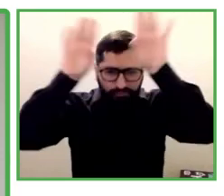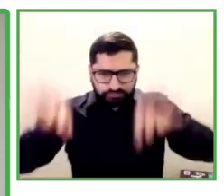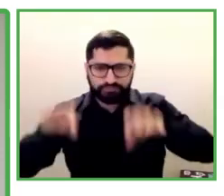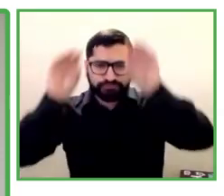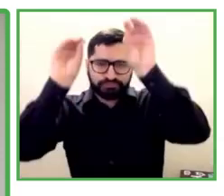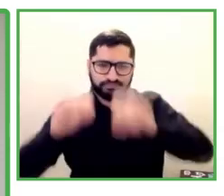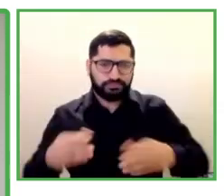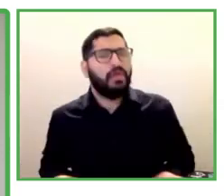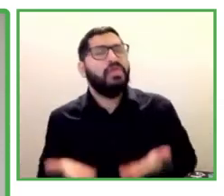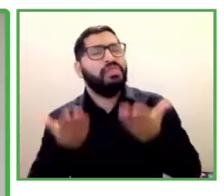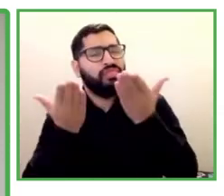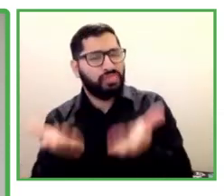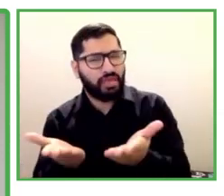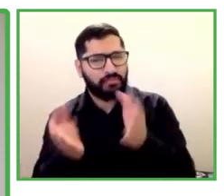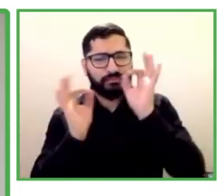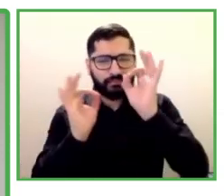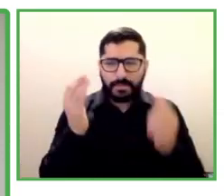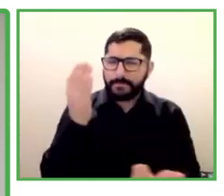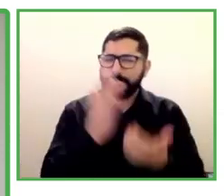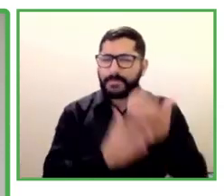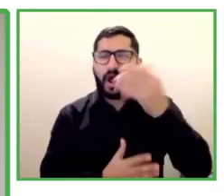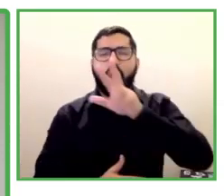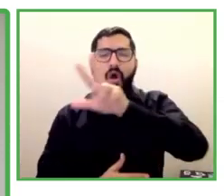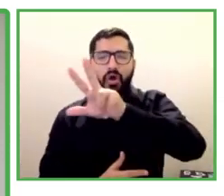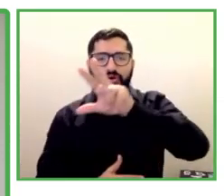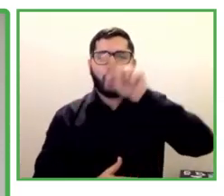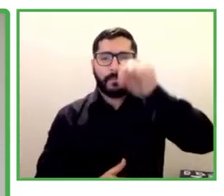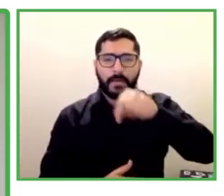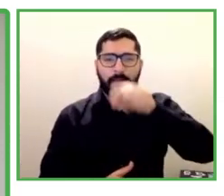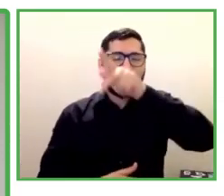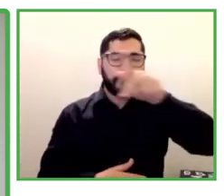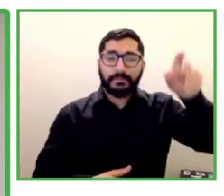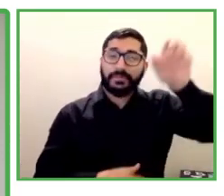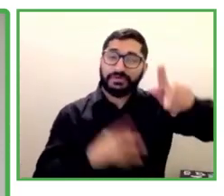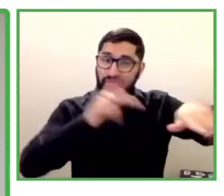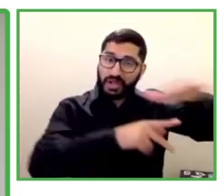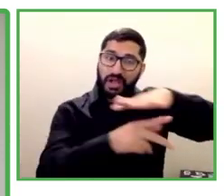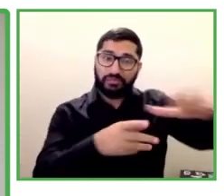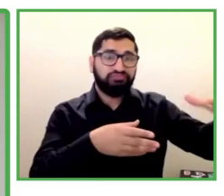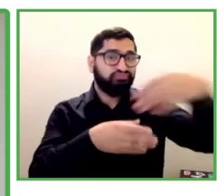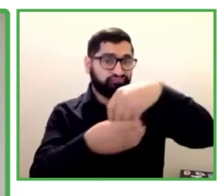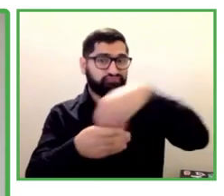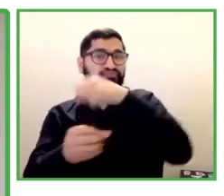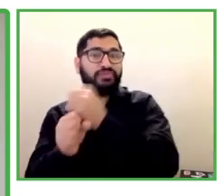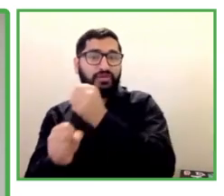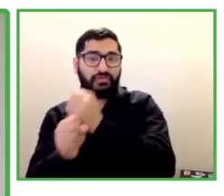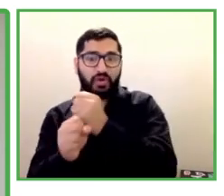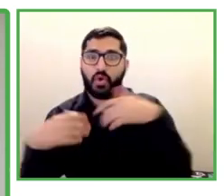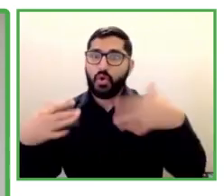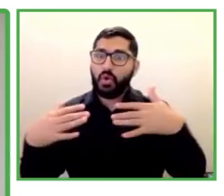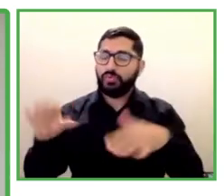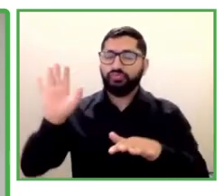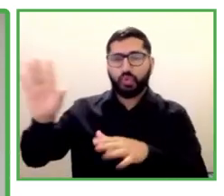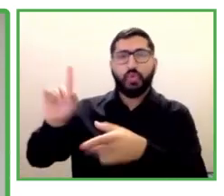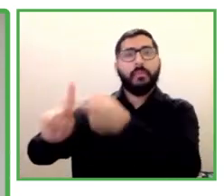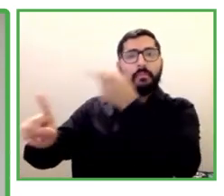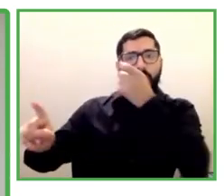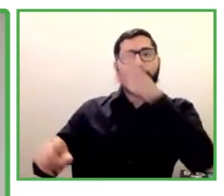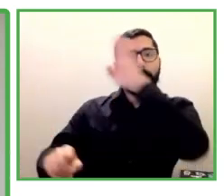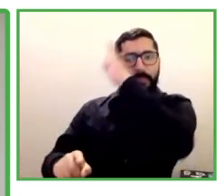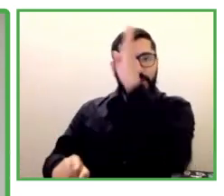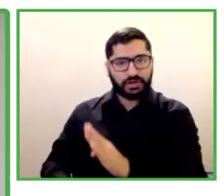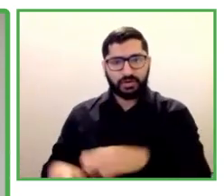Brazil alone. Guilherme is currently piloting a replication of his model in Chile with support from Pacto de